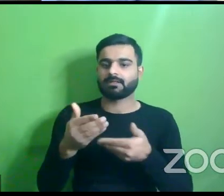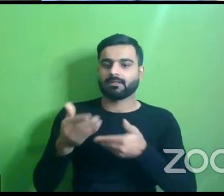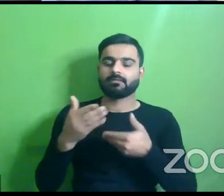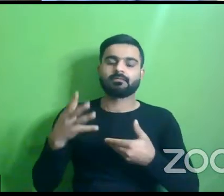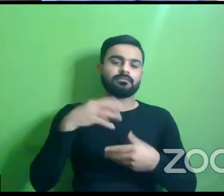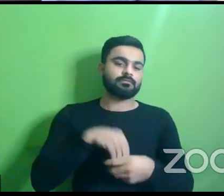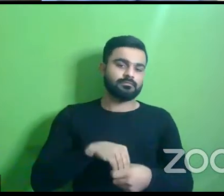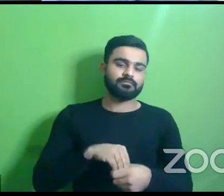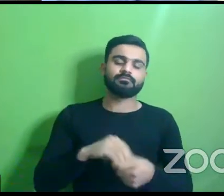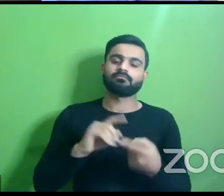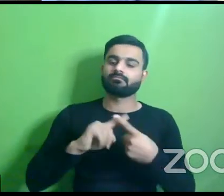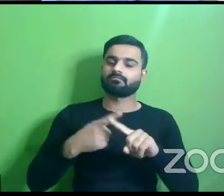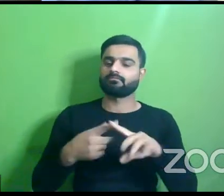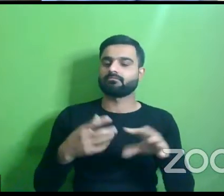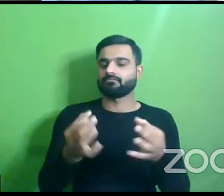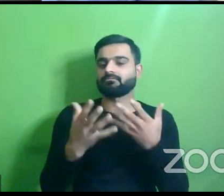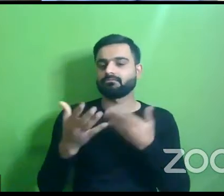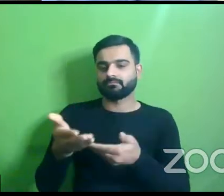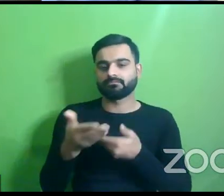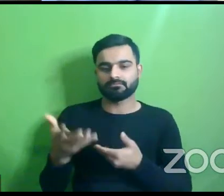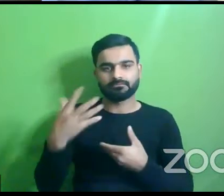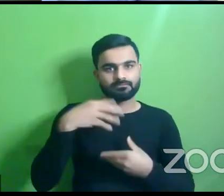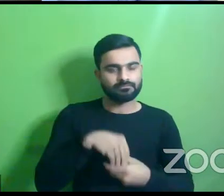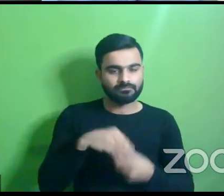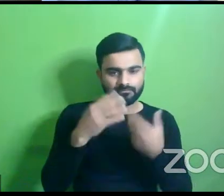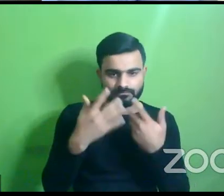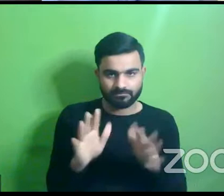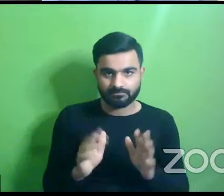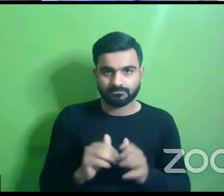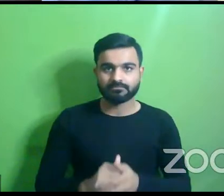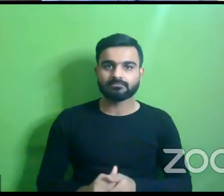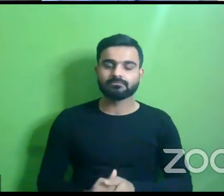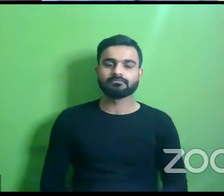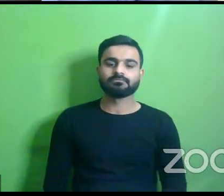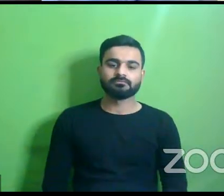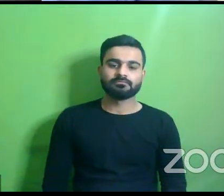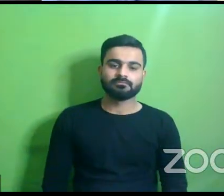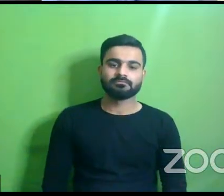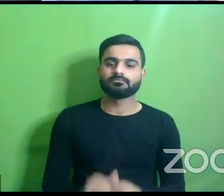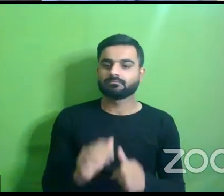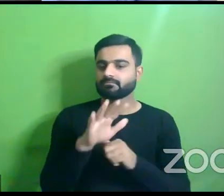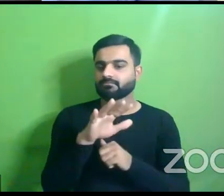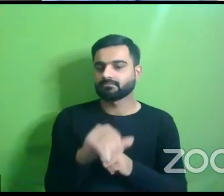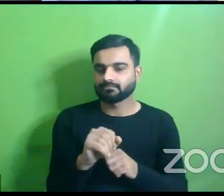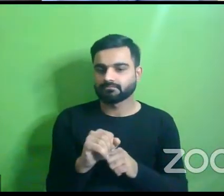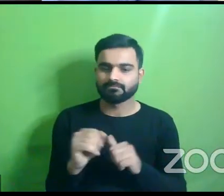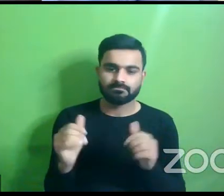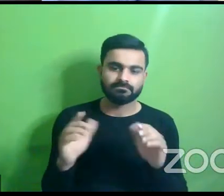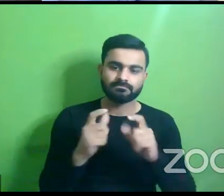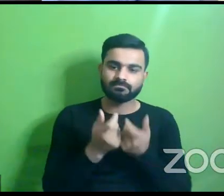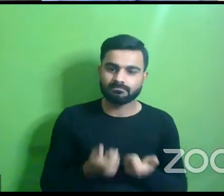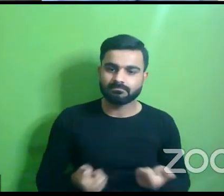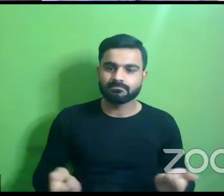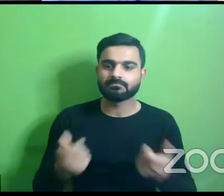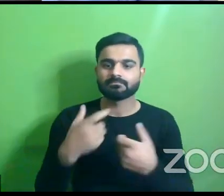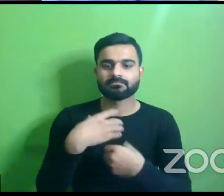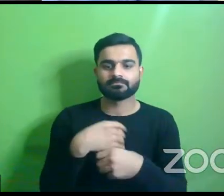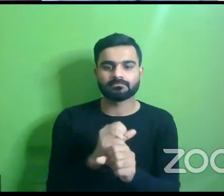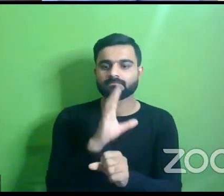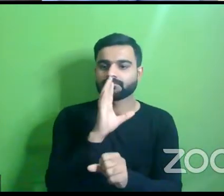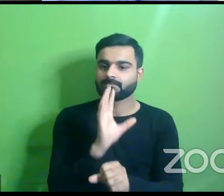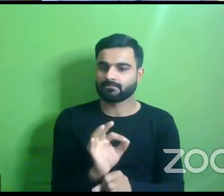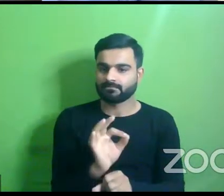all the experts were invited on board and uh access steering committee was created which actually